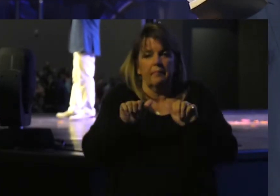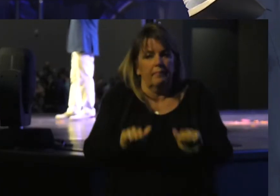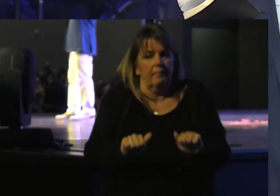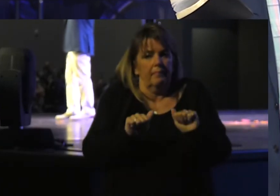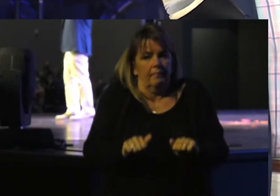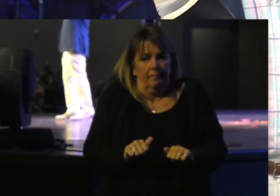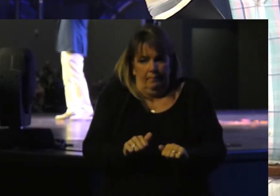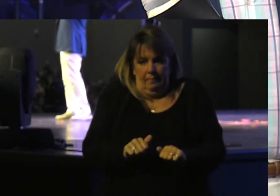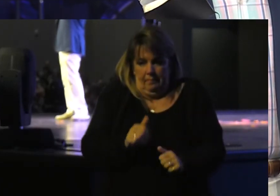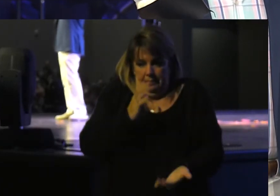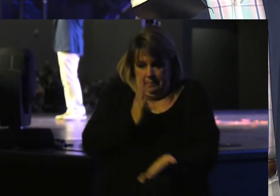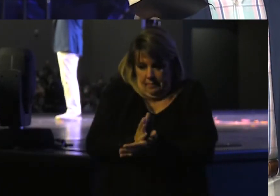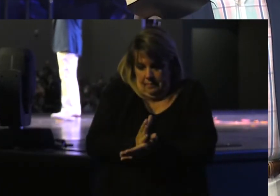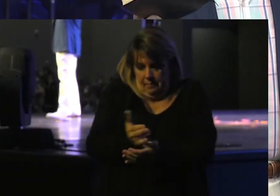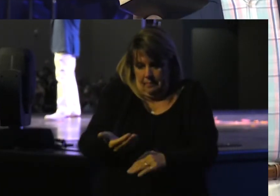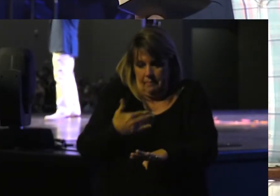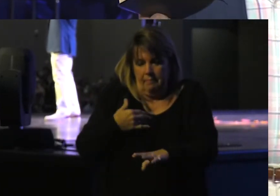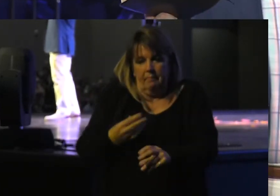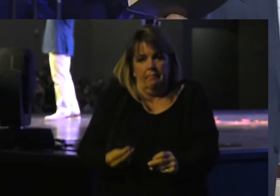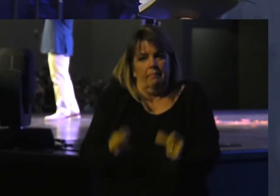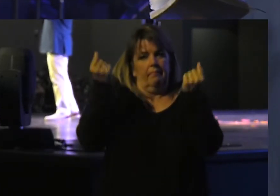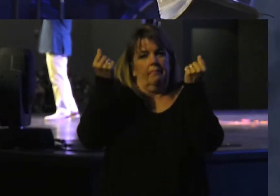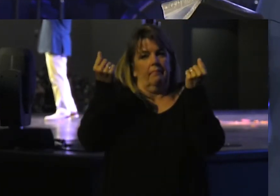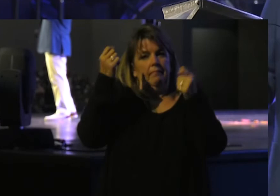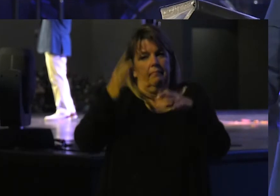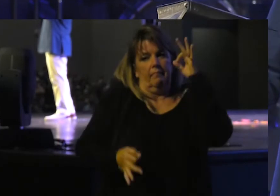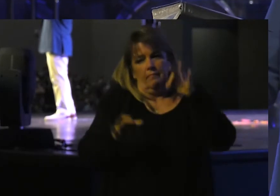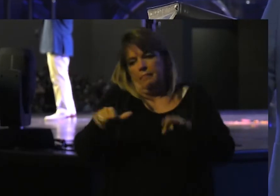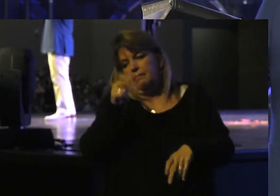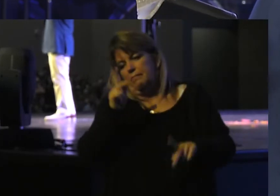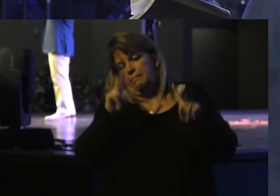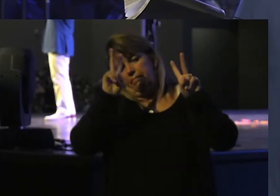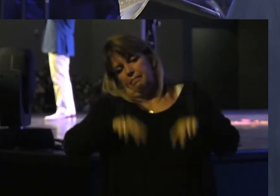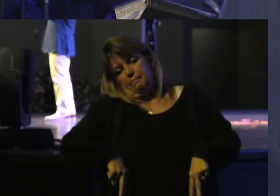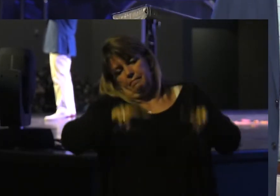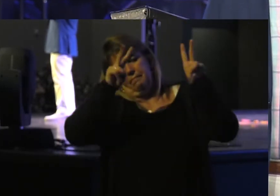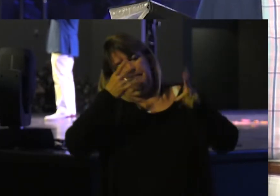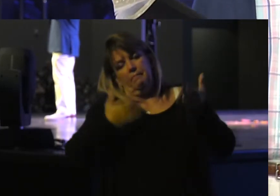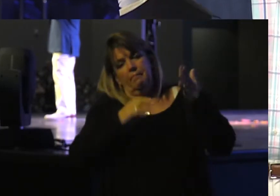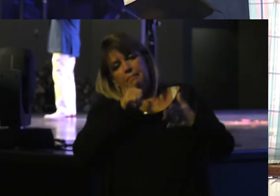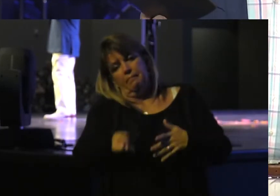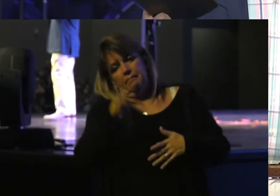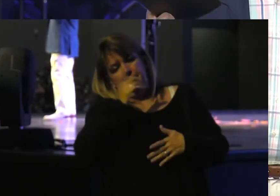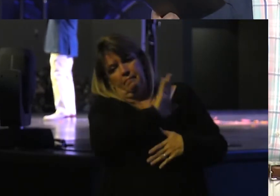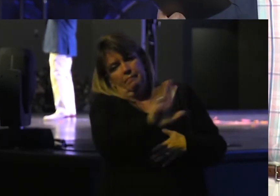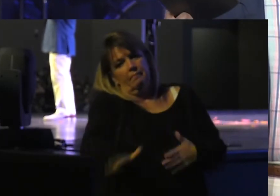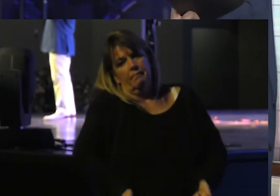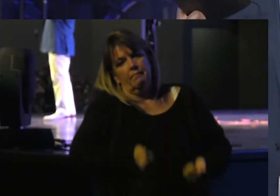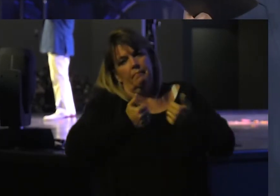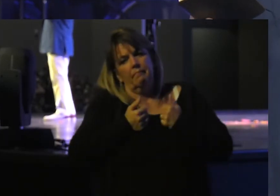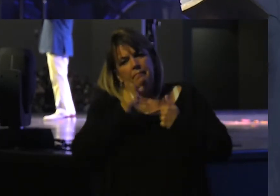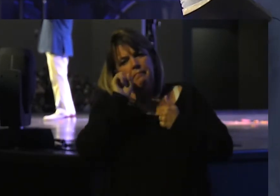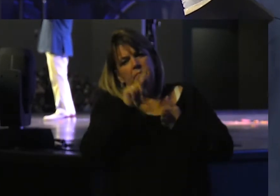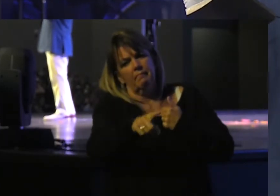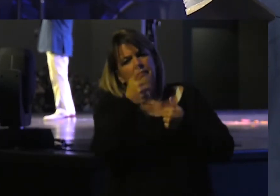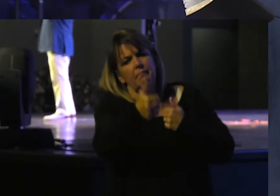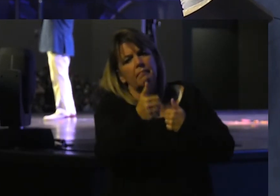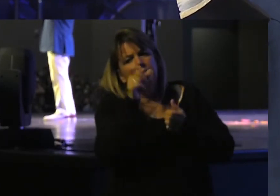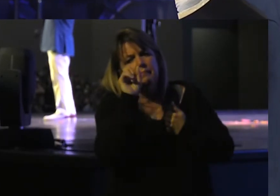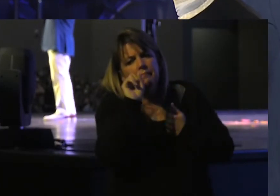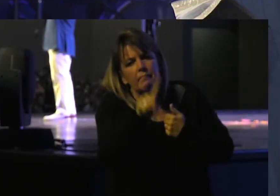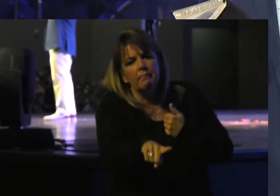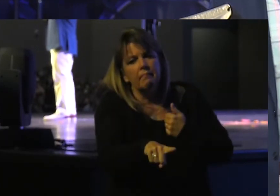To stop Before we Make quick Judgment On other People whose Lives we May not Understand And ask Ourselves a Question